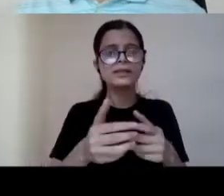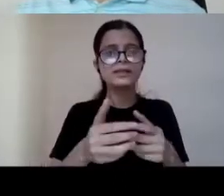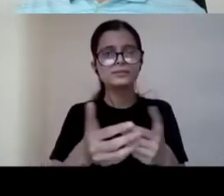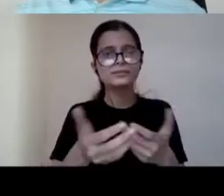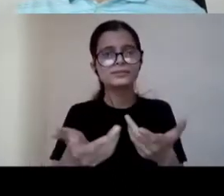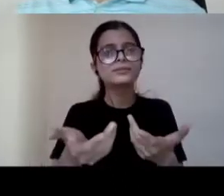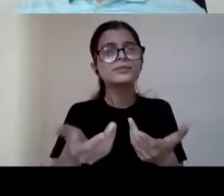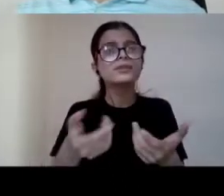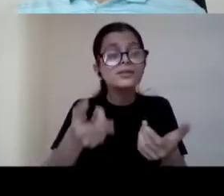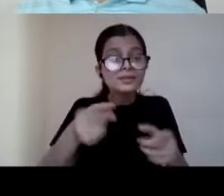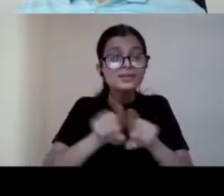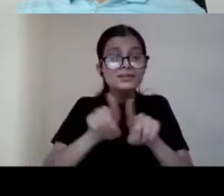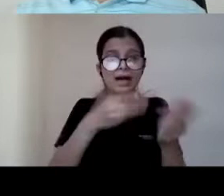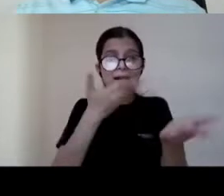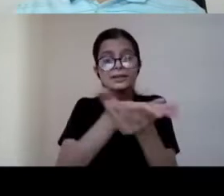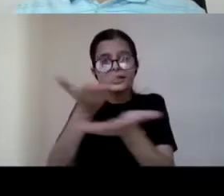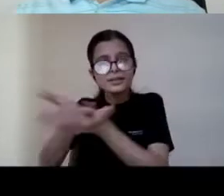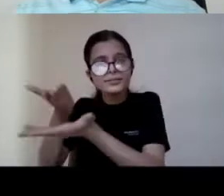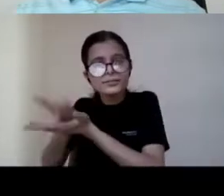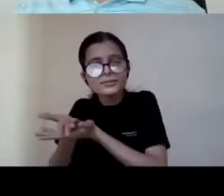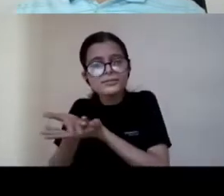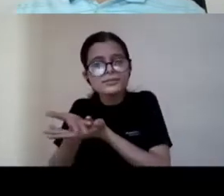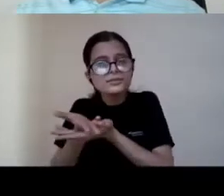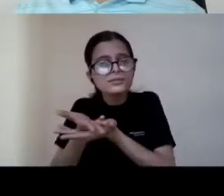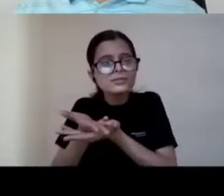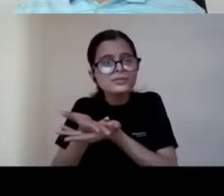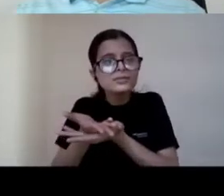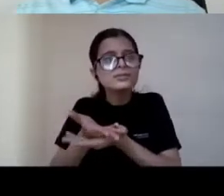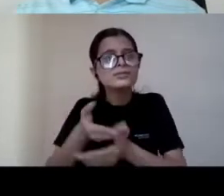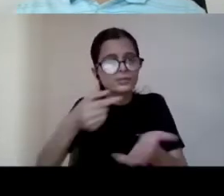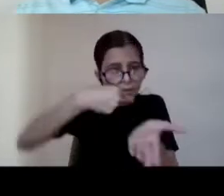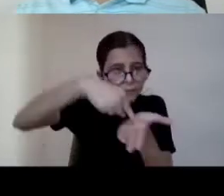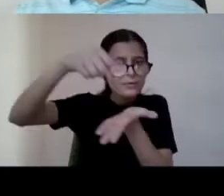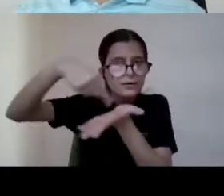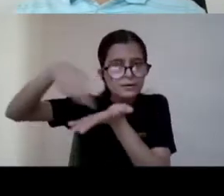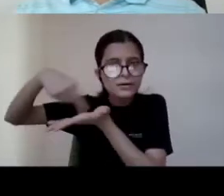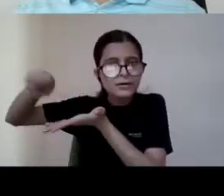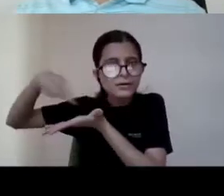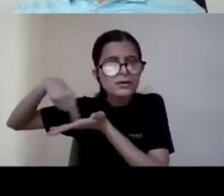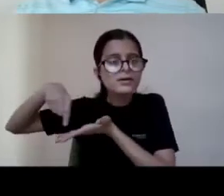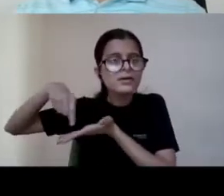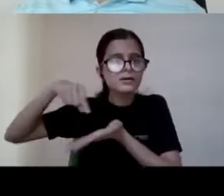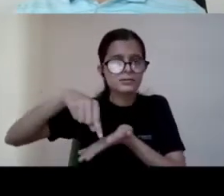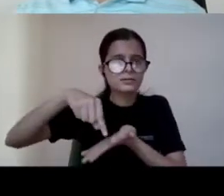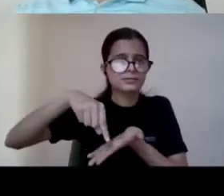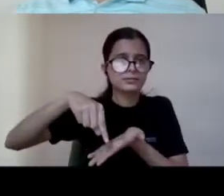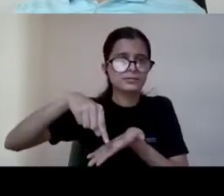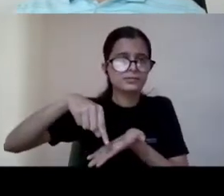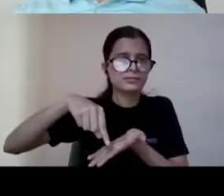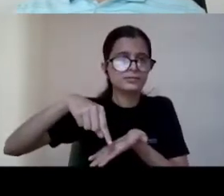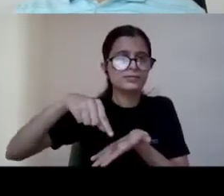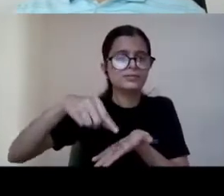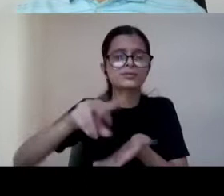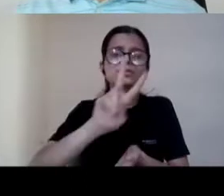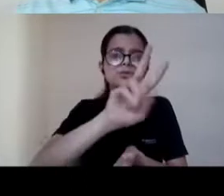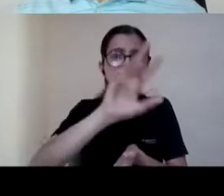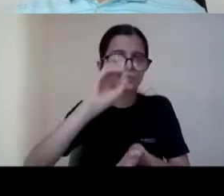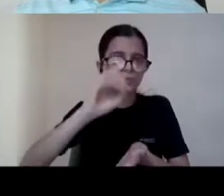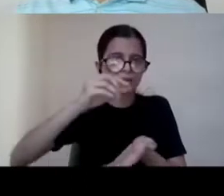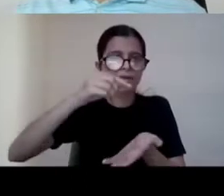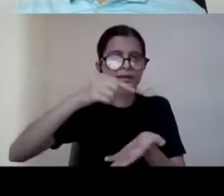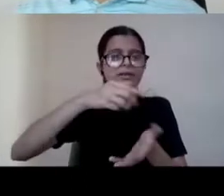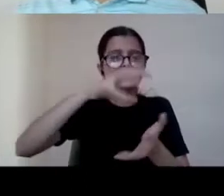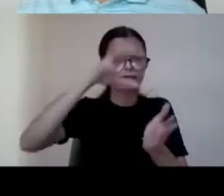is applied only to two countries who have ratified this treaty so when 20 countries